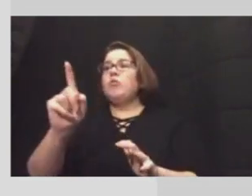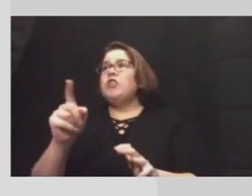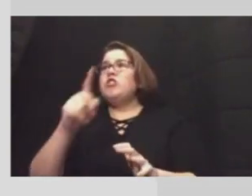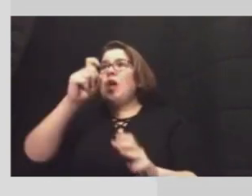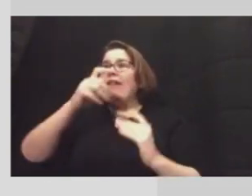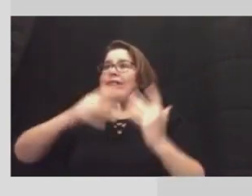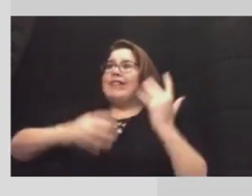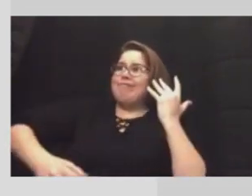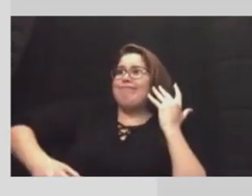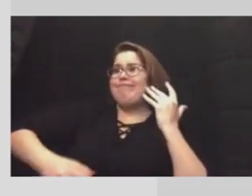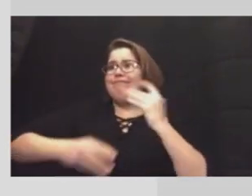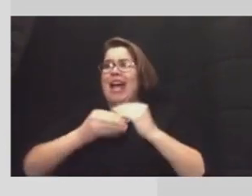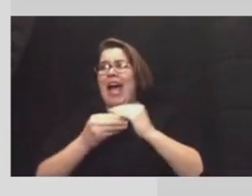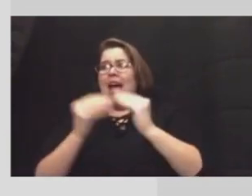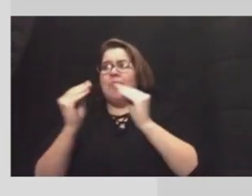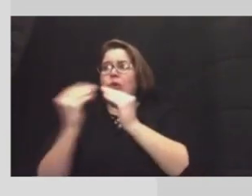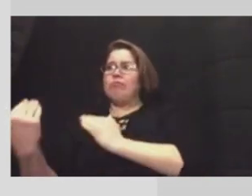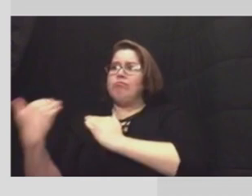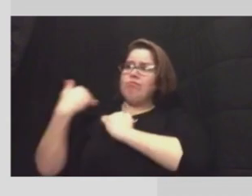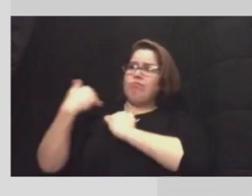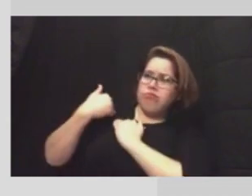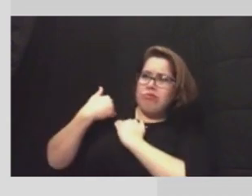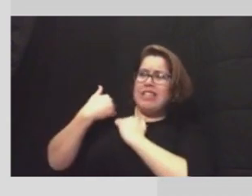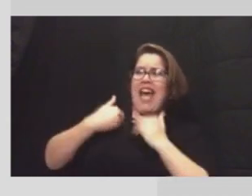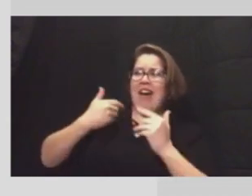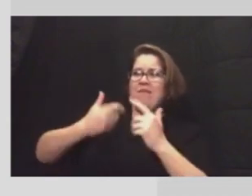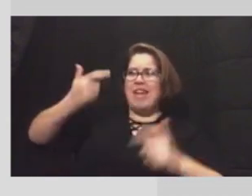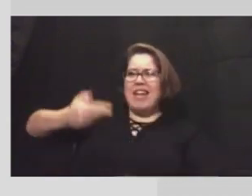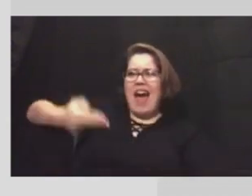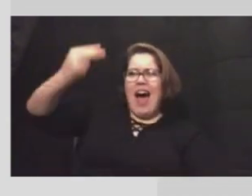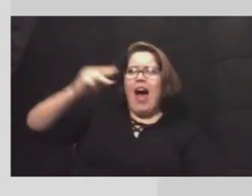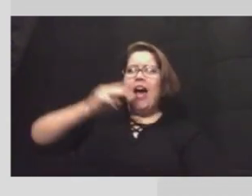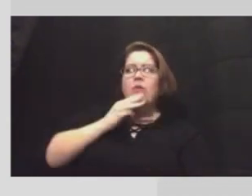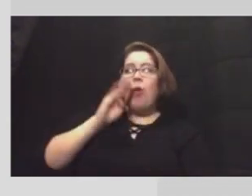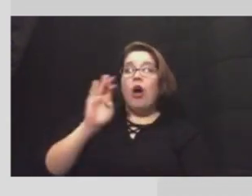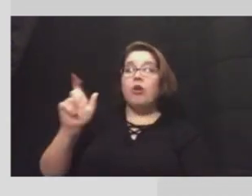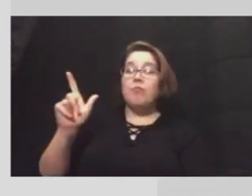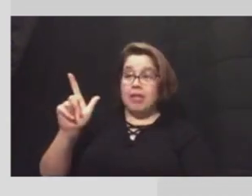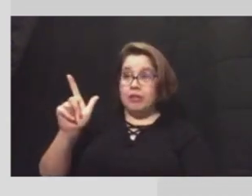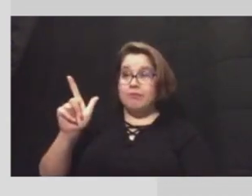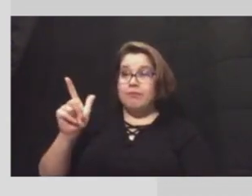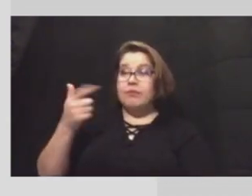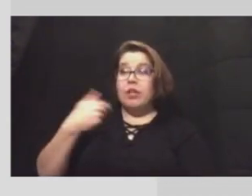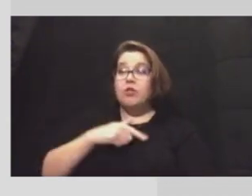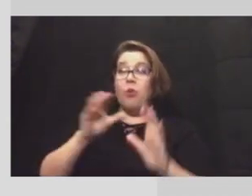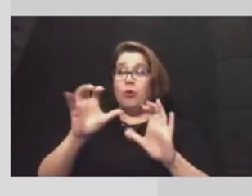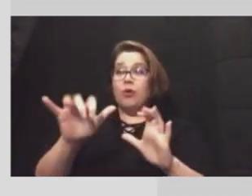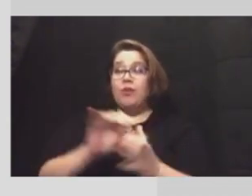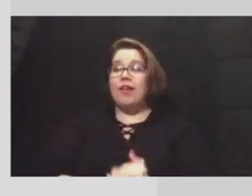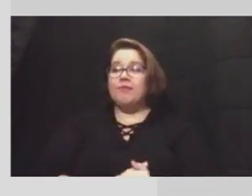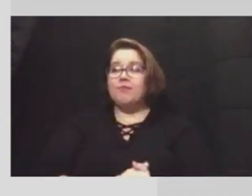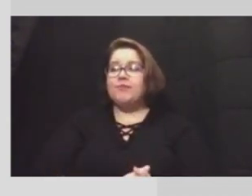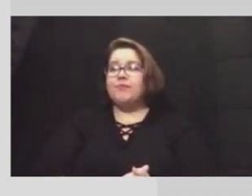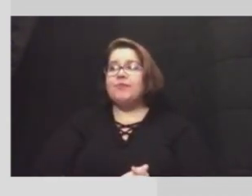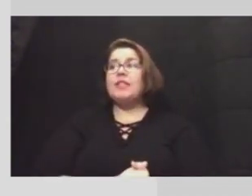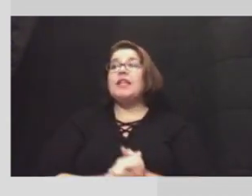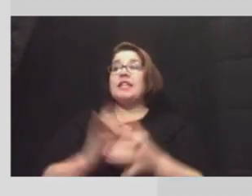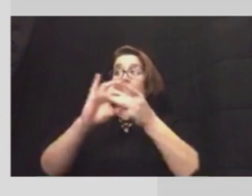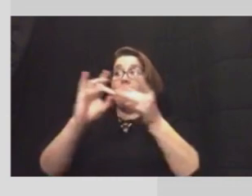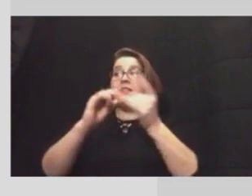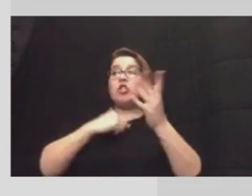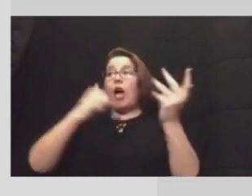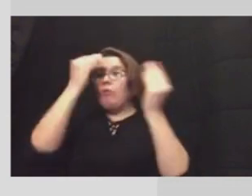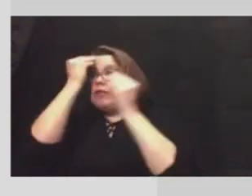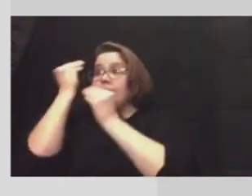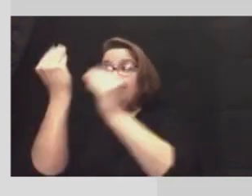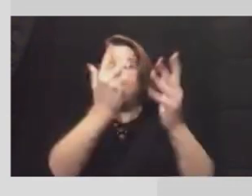add to add the burden on to you to have a huge water bill so we're we're doing that. The message I want to give out to